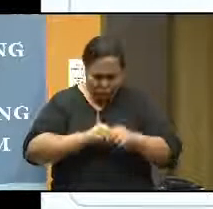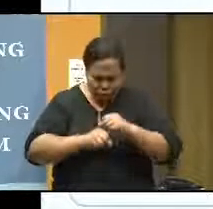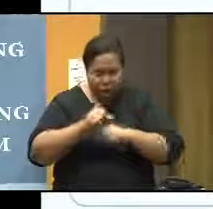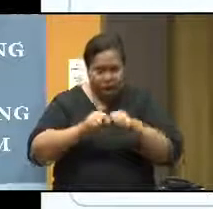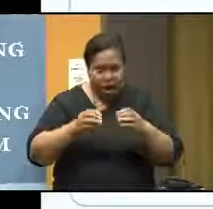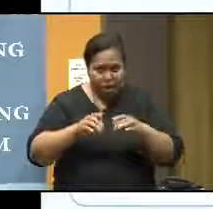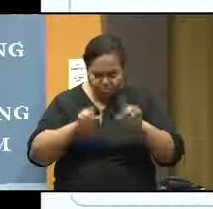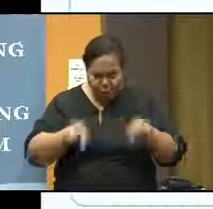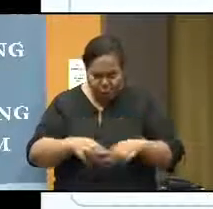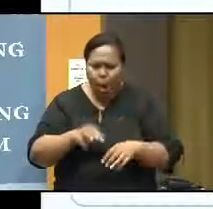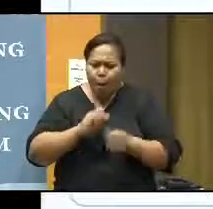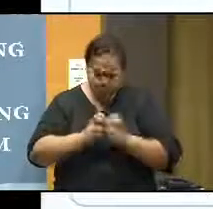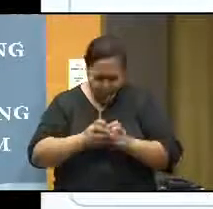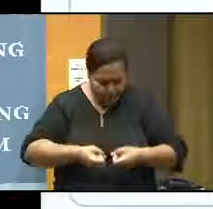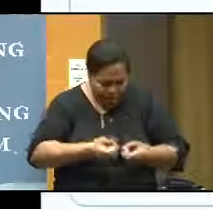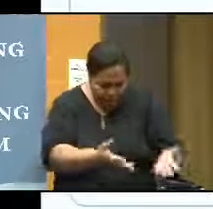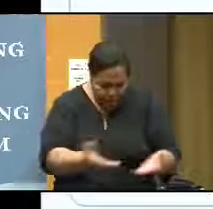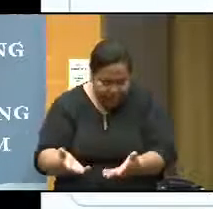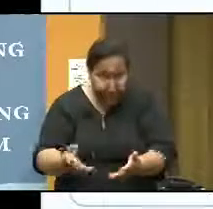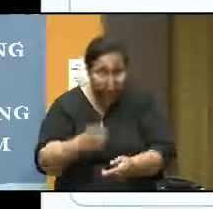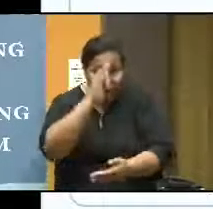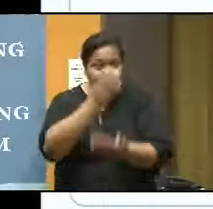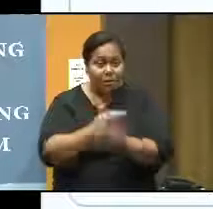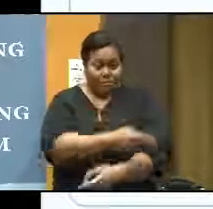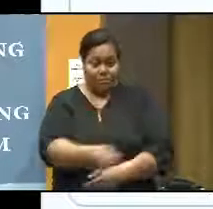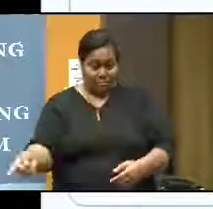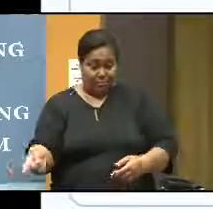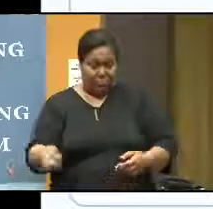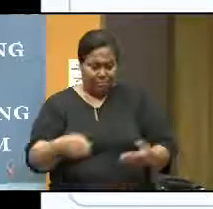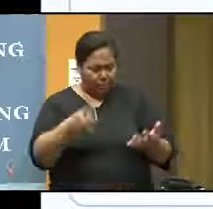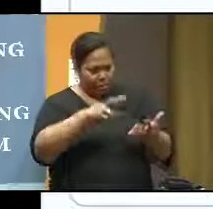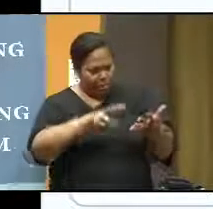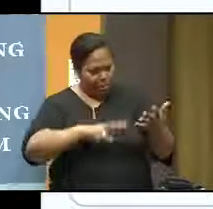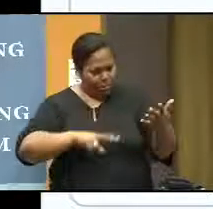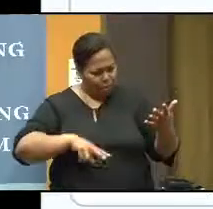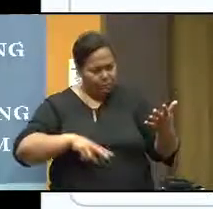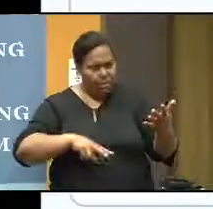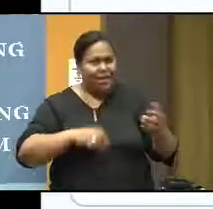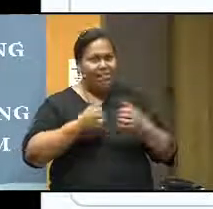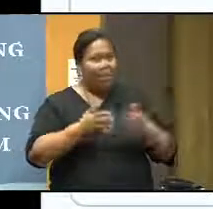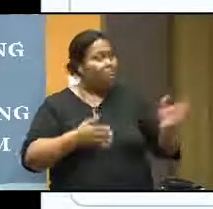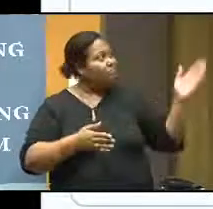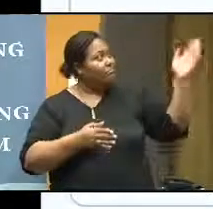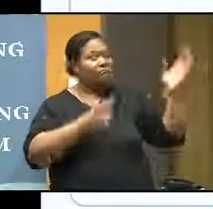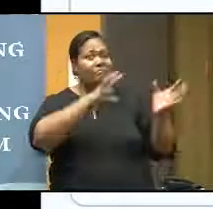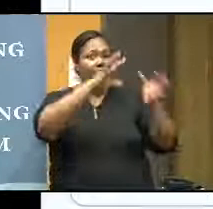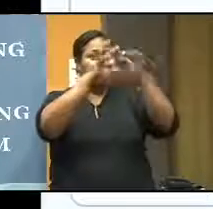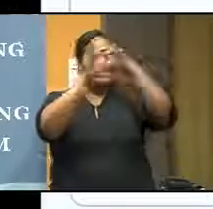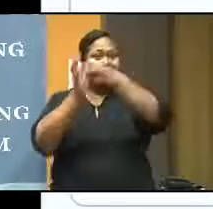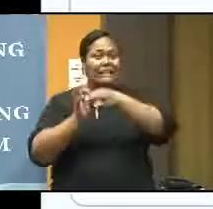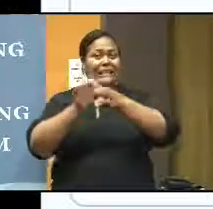or a question to my student. And then the students then consolidate that and go through the cycle and then finally come to